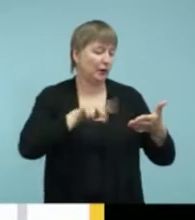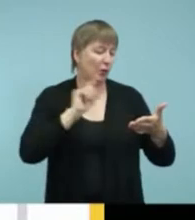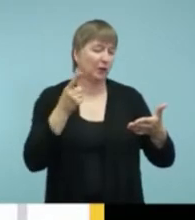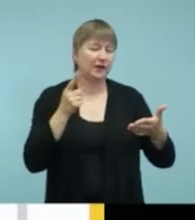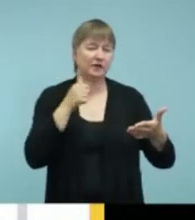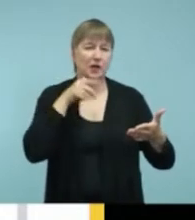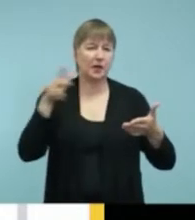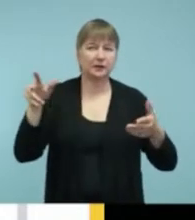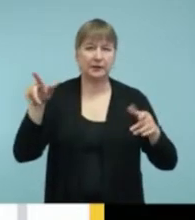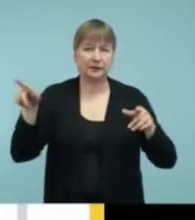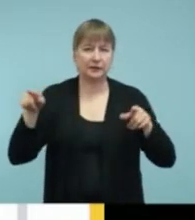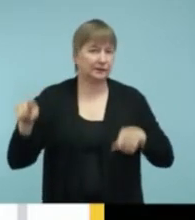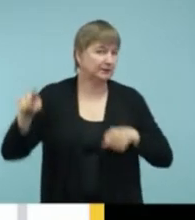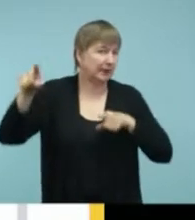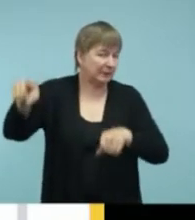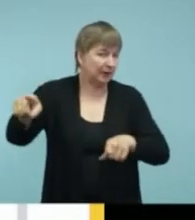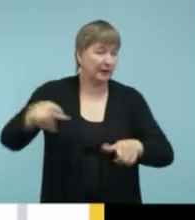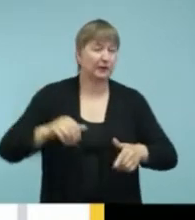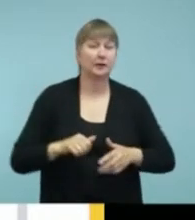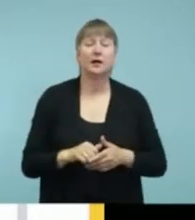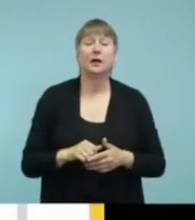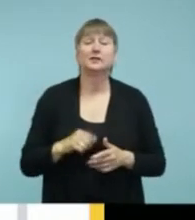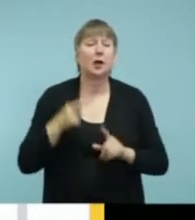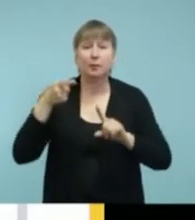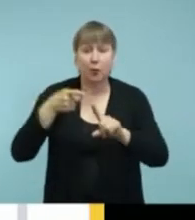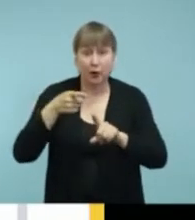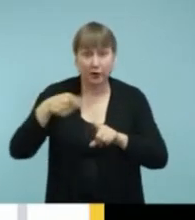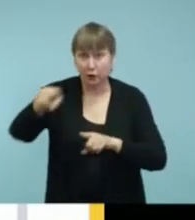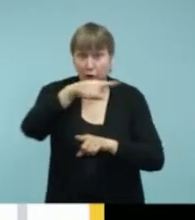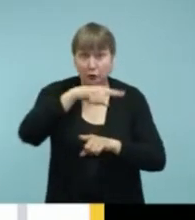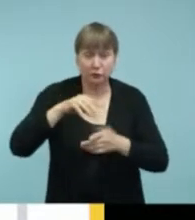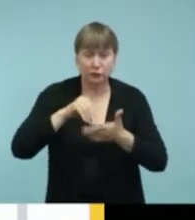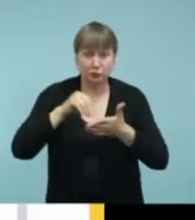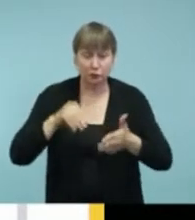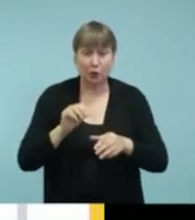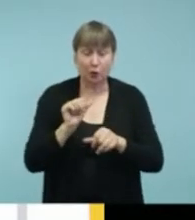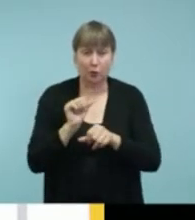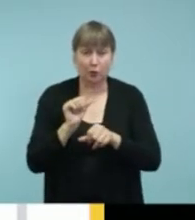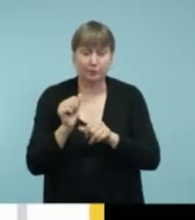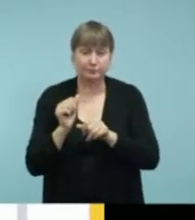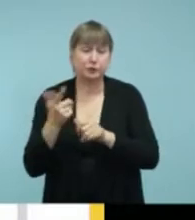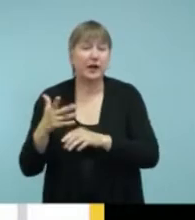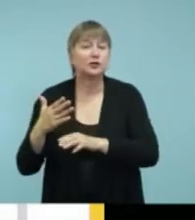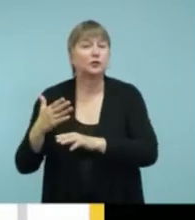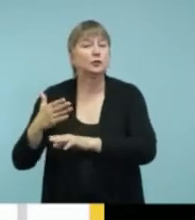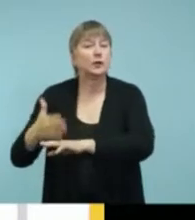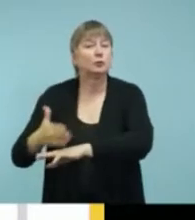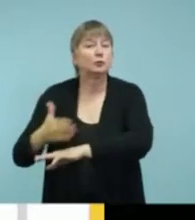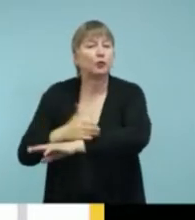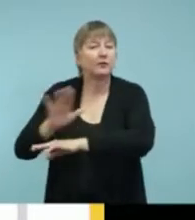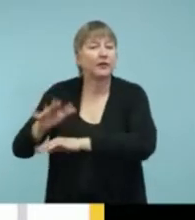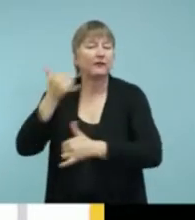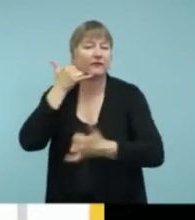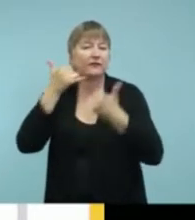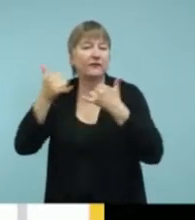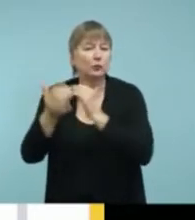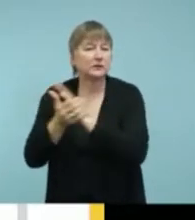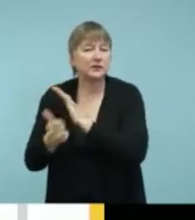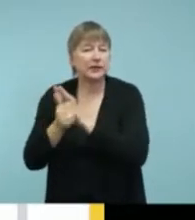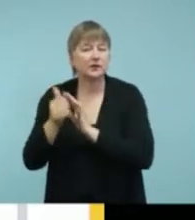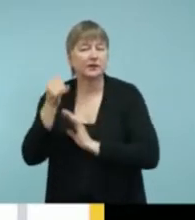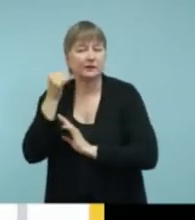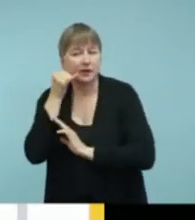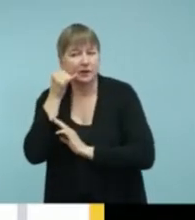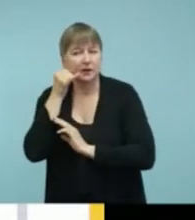So if you have a student that is going to be working on phone skills, just be aware of that, that there may be a